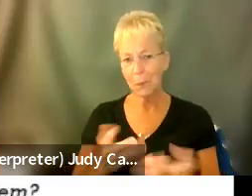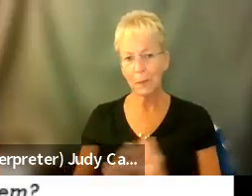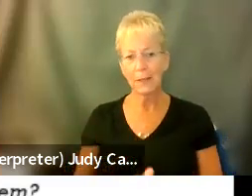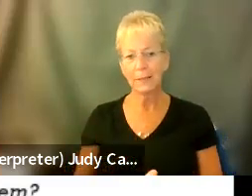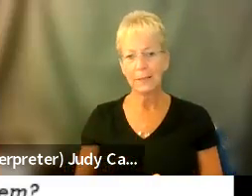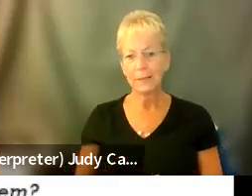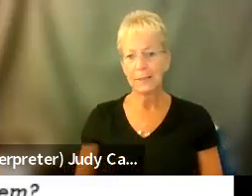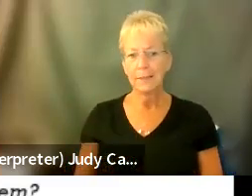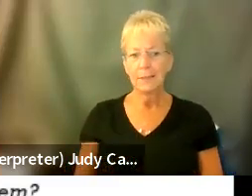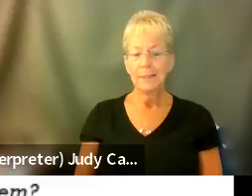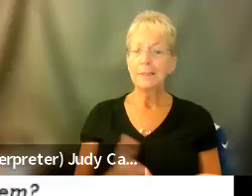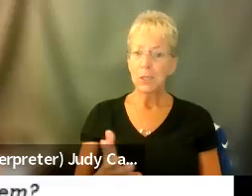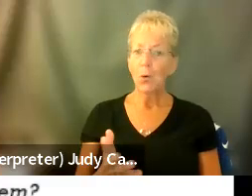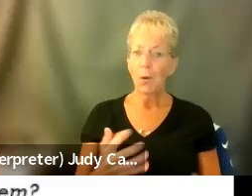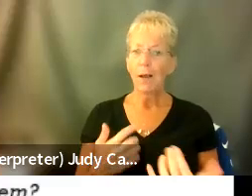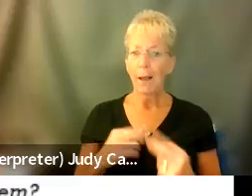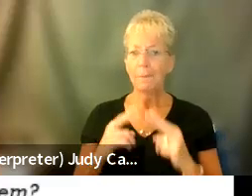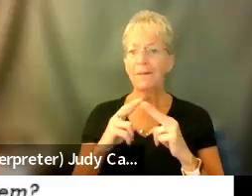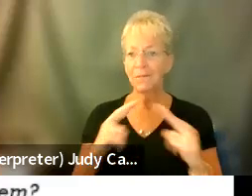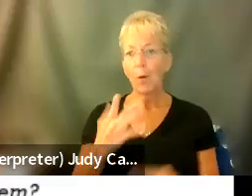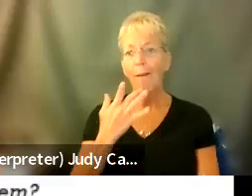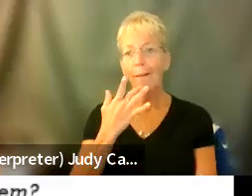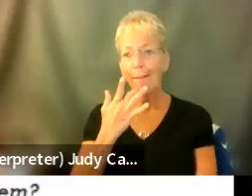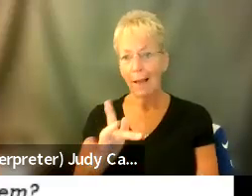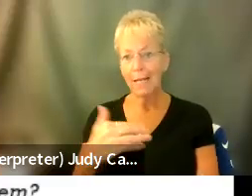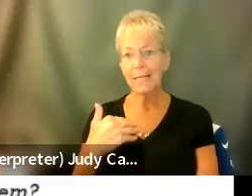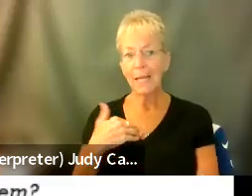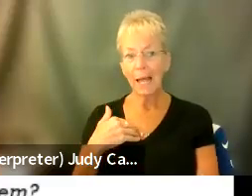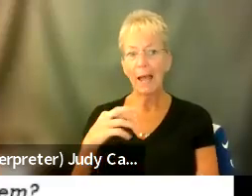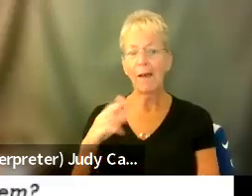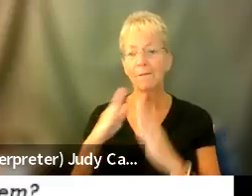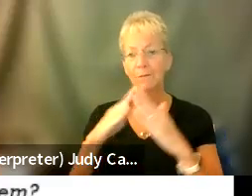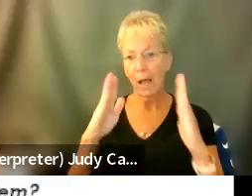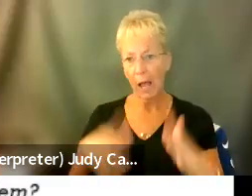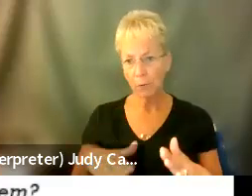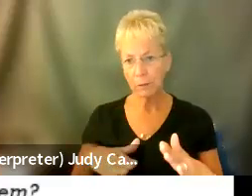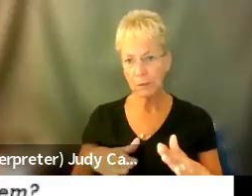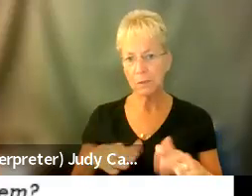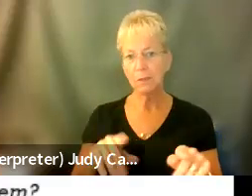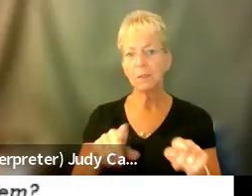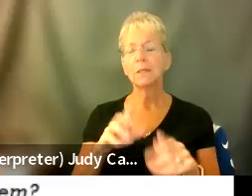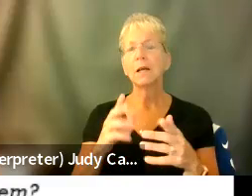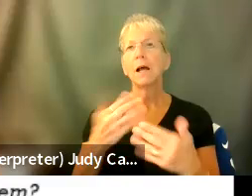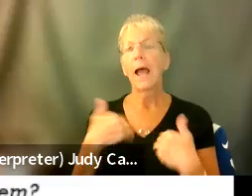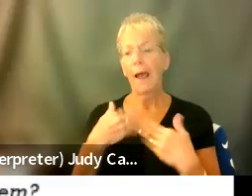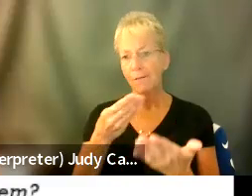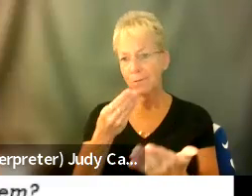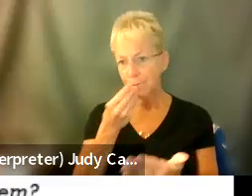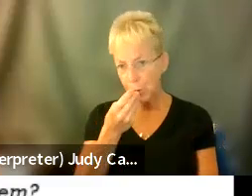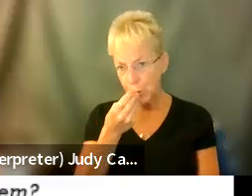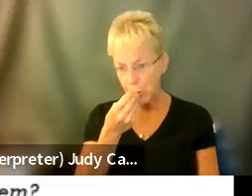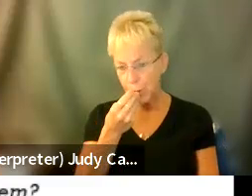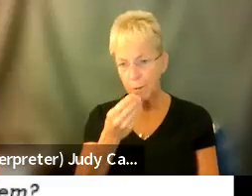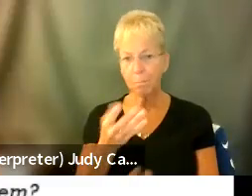I was very, very lucky to have a roof and help with food. But getting on the phone